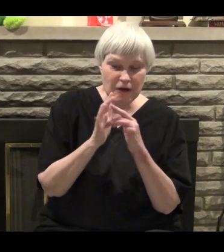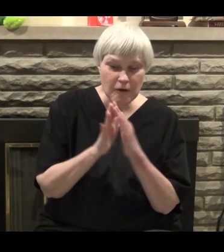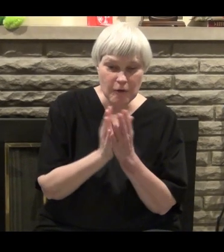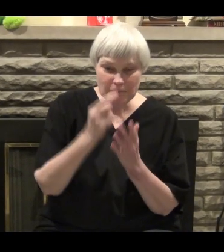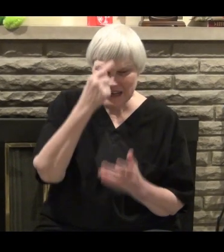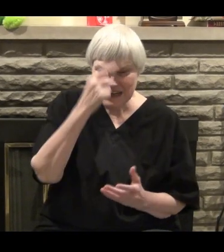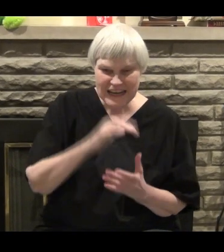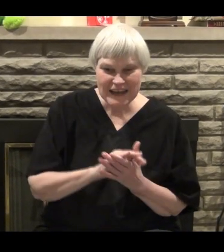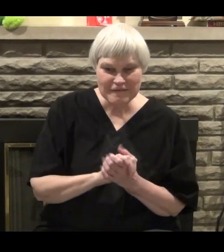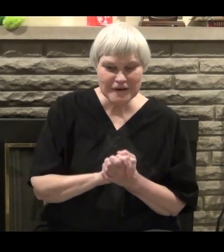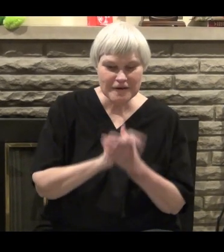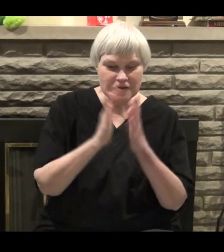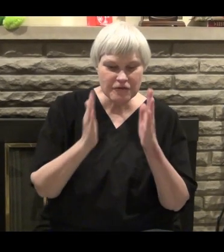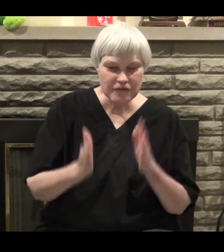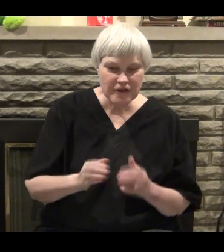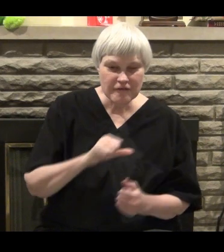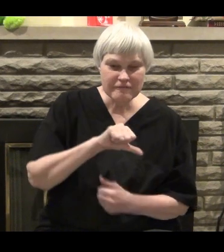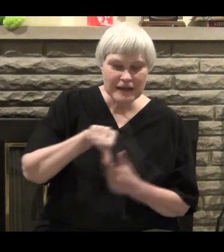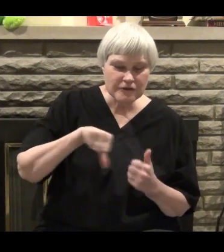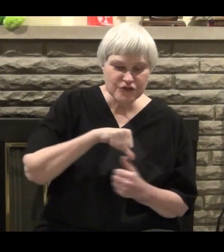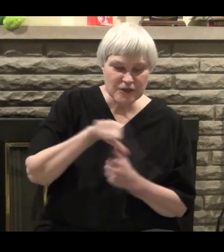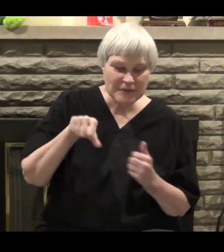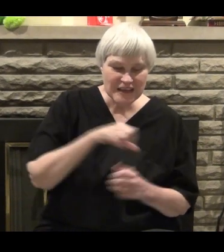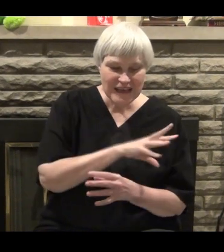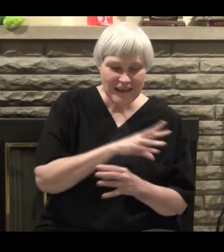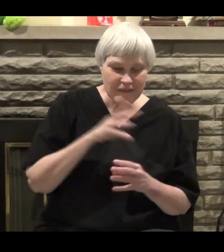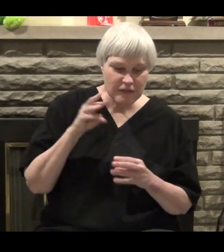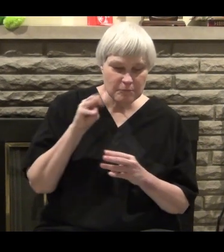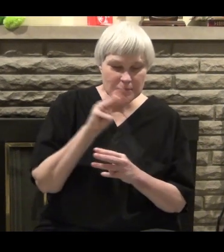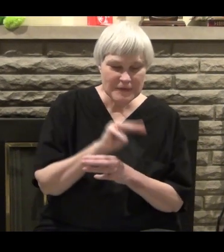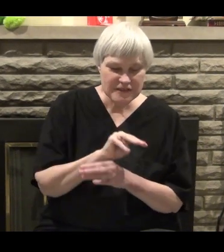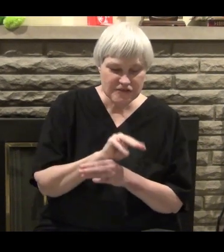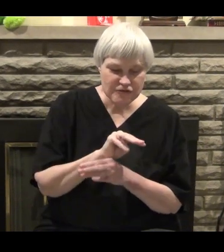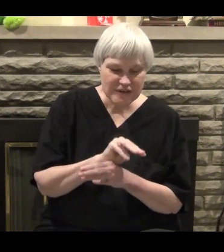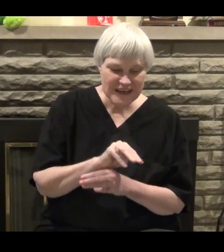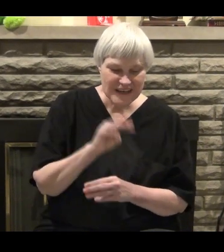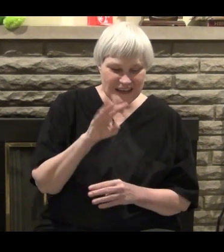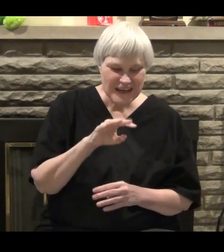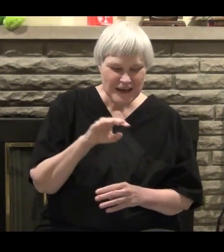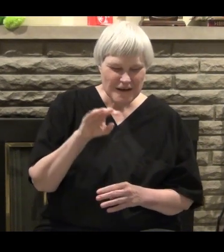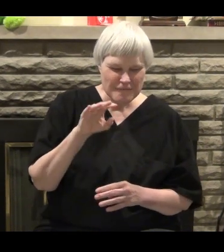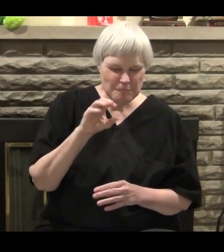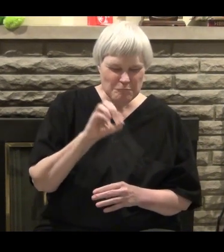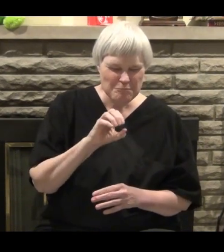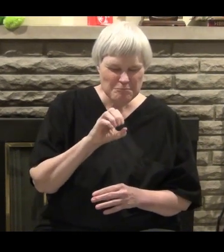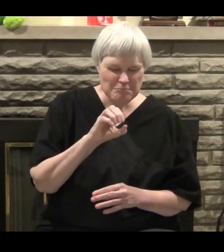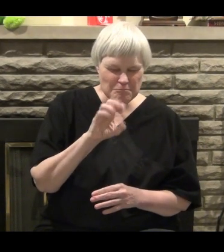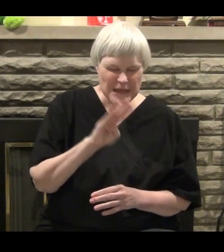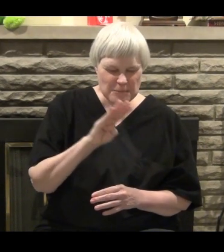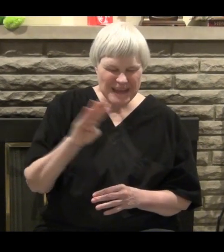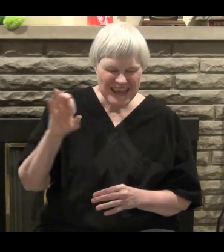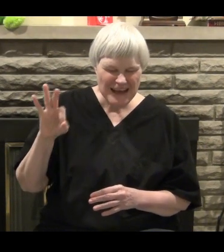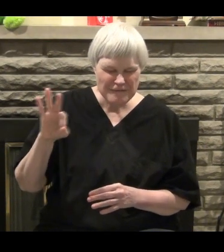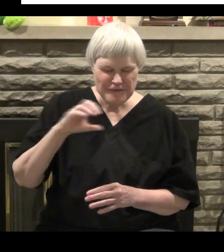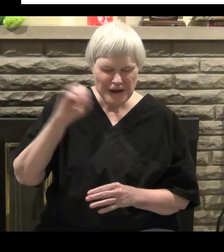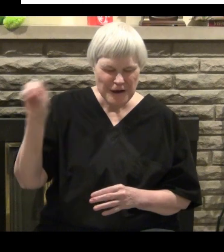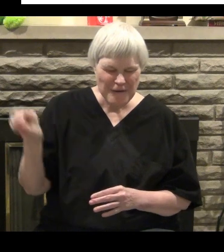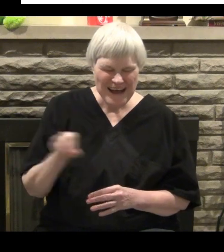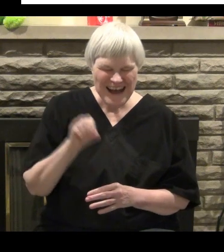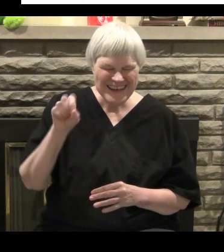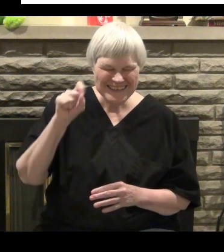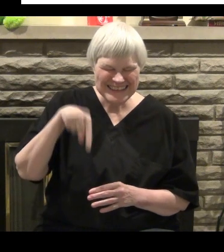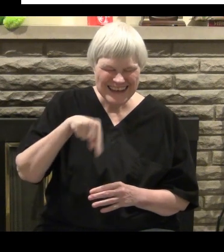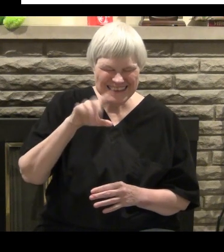Welcome to Bible Believers Fellowship and the ministry of BBFOhio.com and this very special